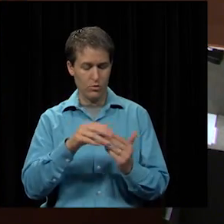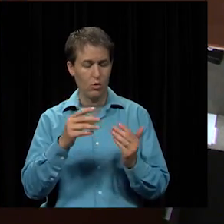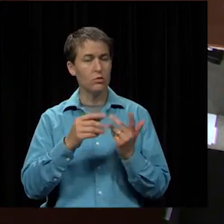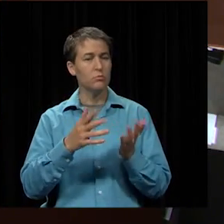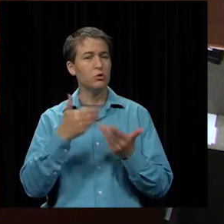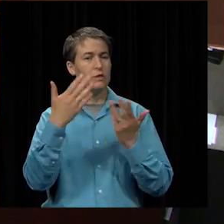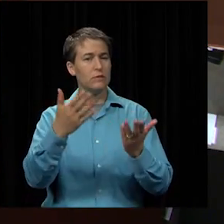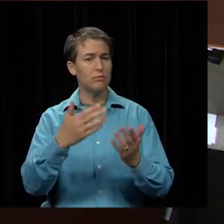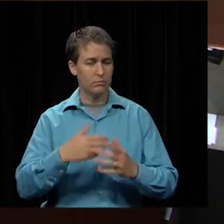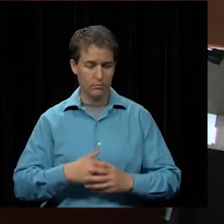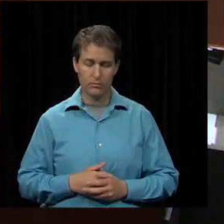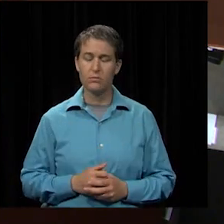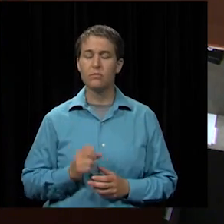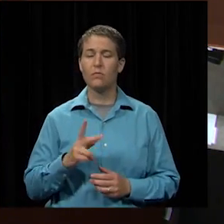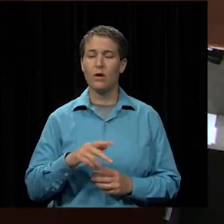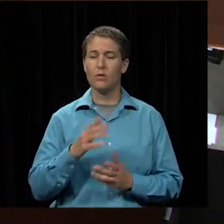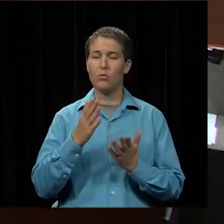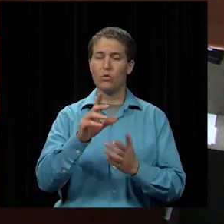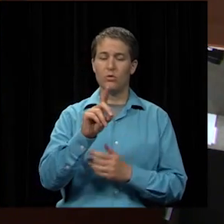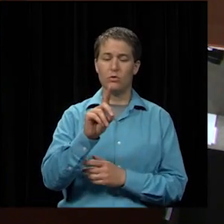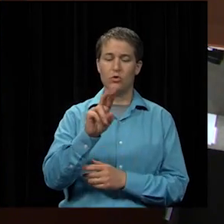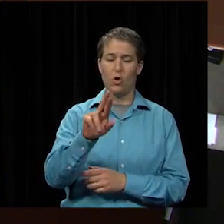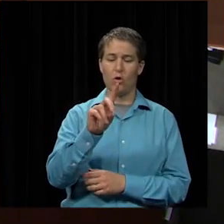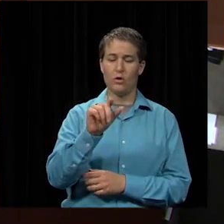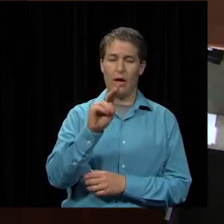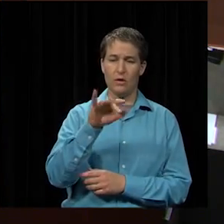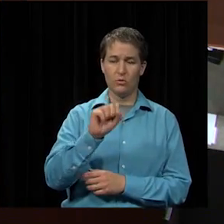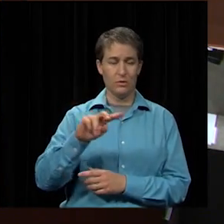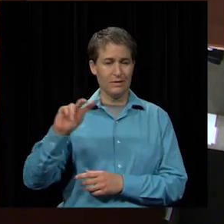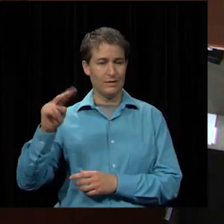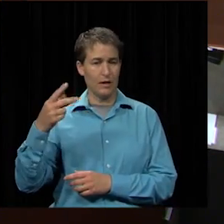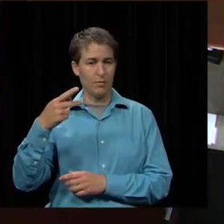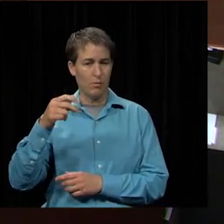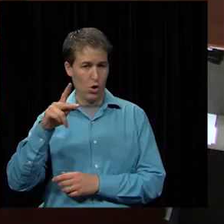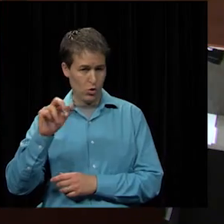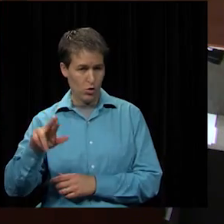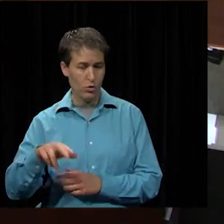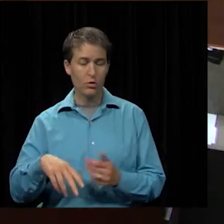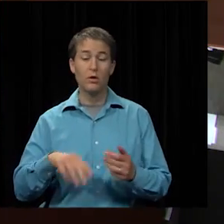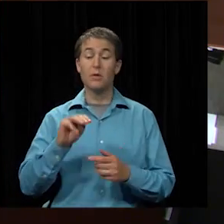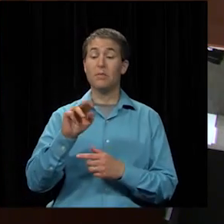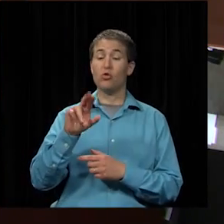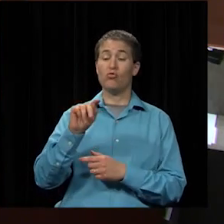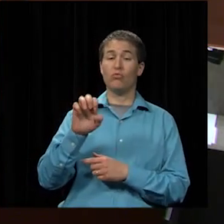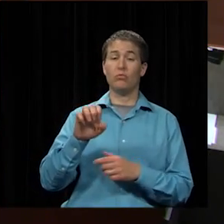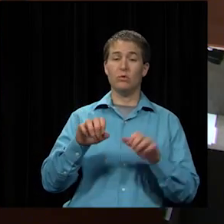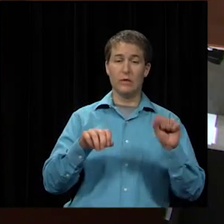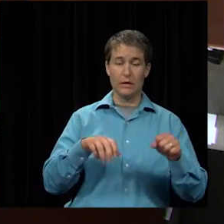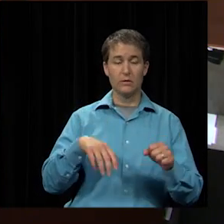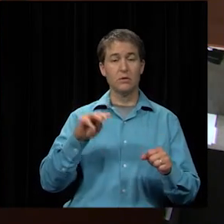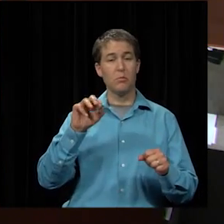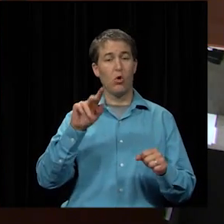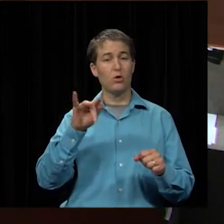all right i have a motion by dr daniels second by mr parker roll call vote please mr mccune yes mrs martin yes mrs felter